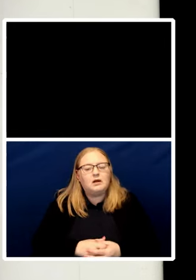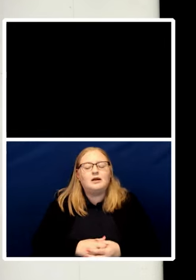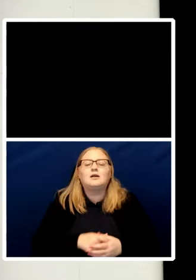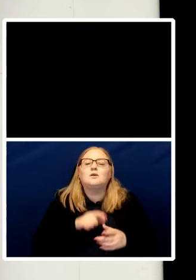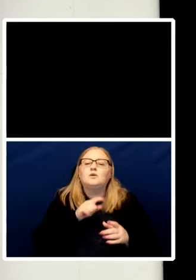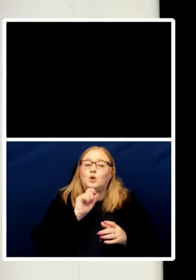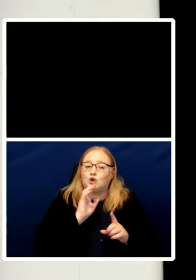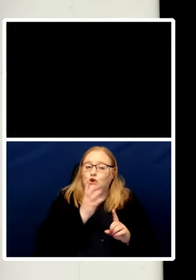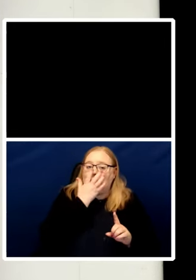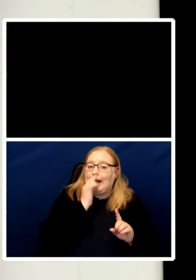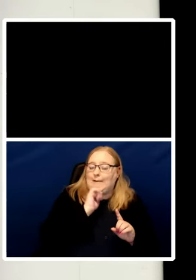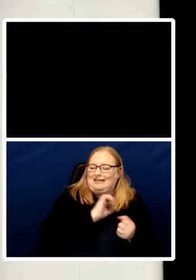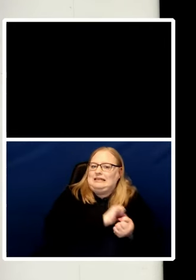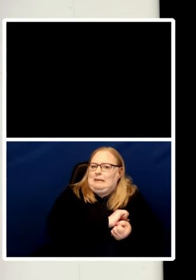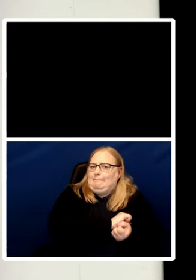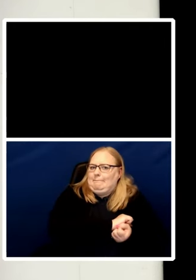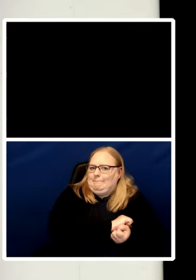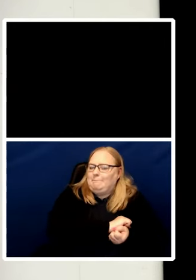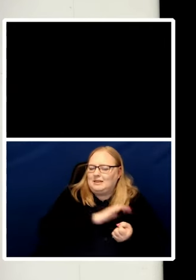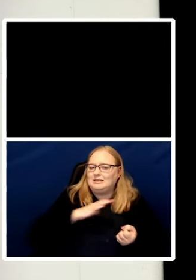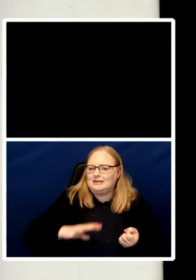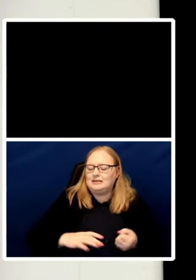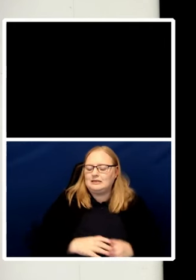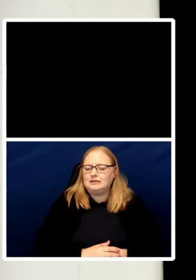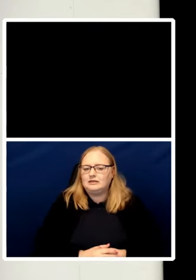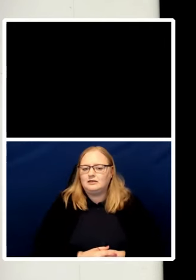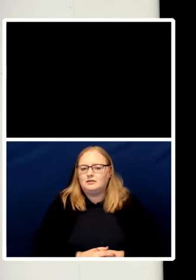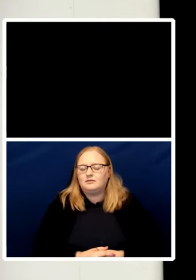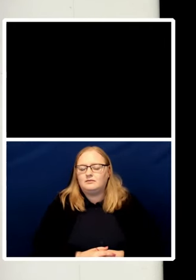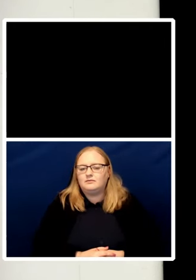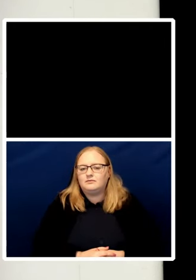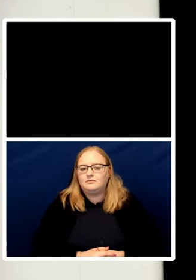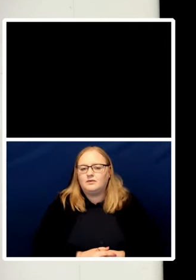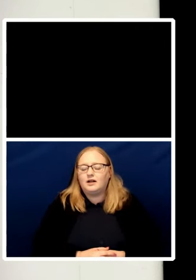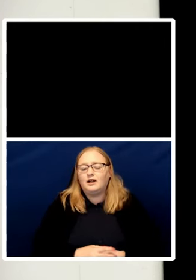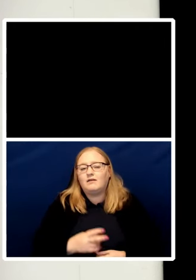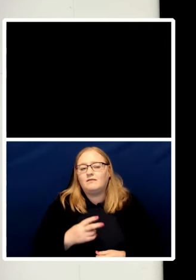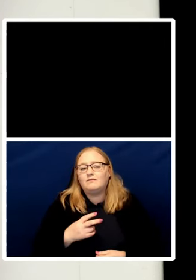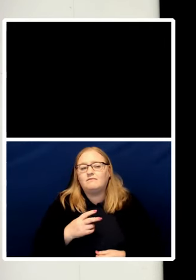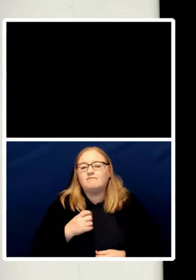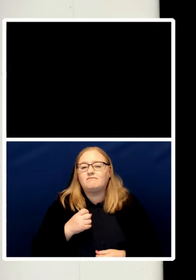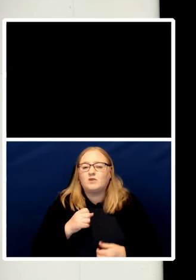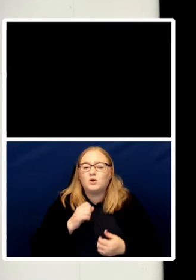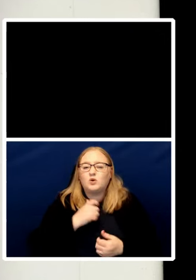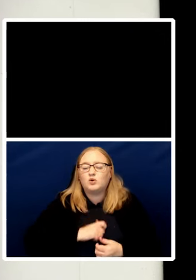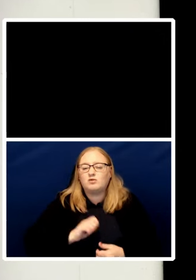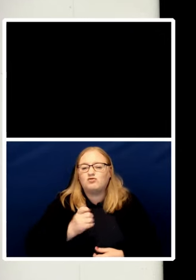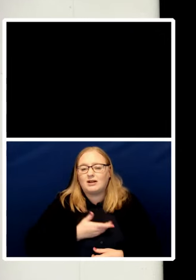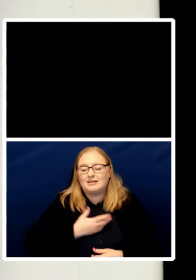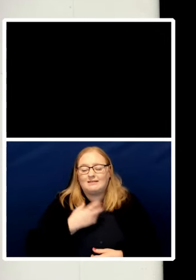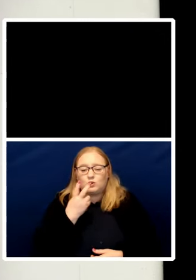and I want to talk about these two aspects of human rights and Shami's right you know that